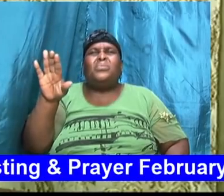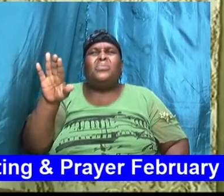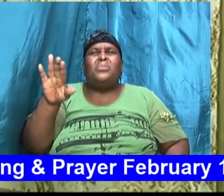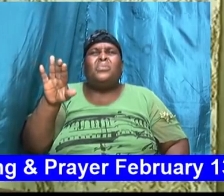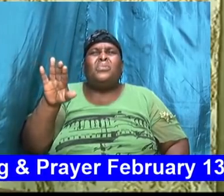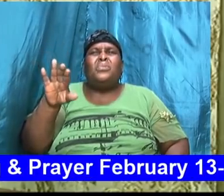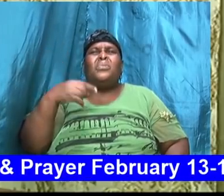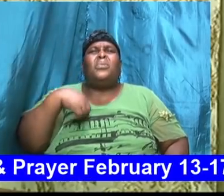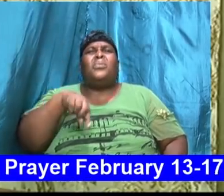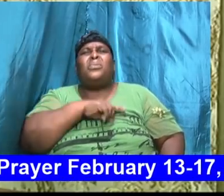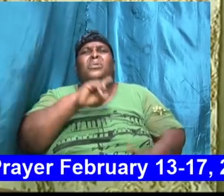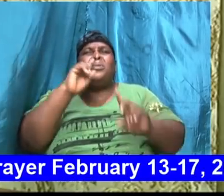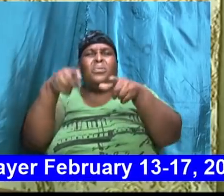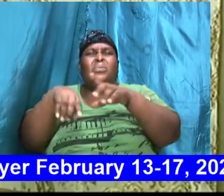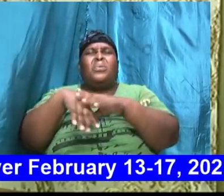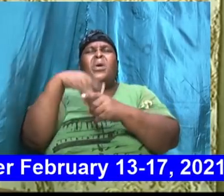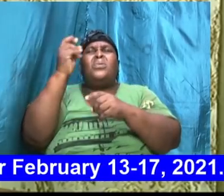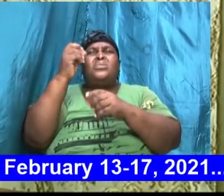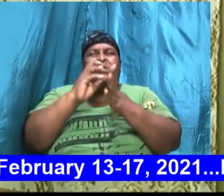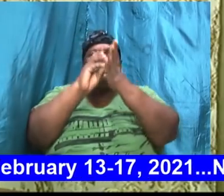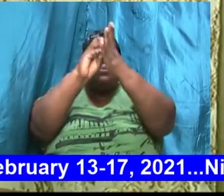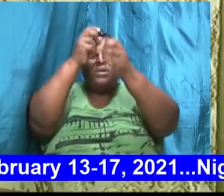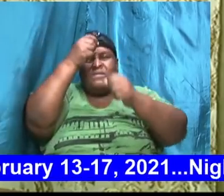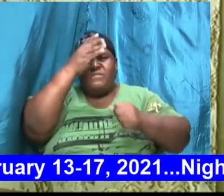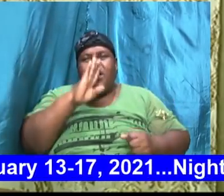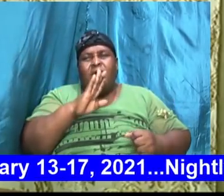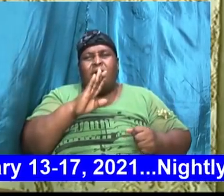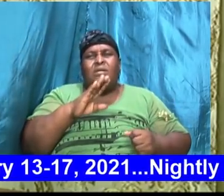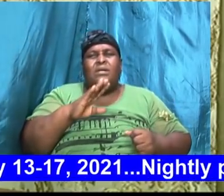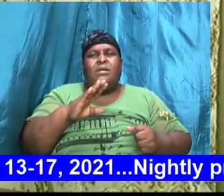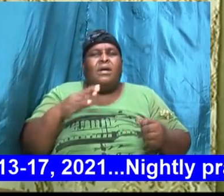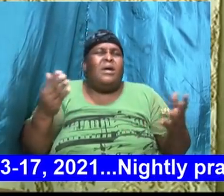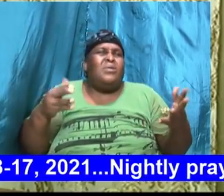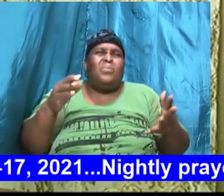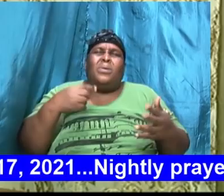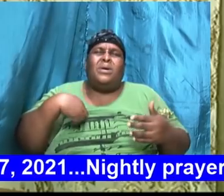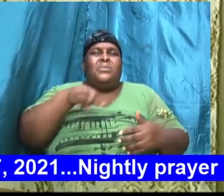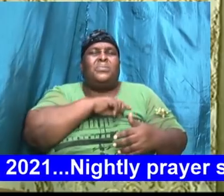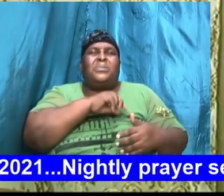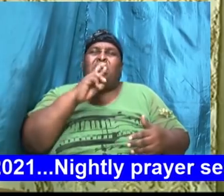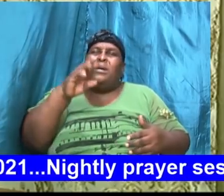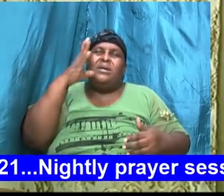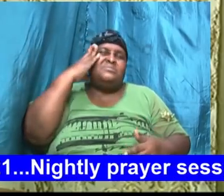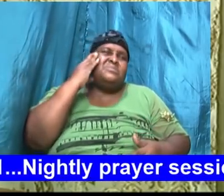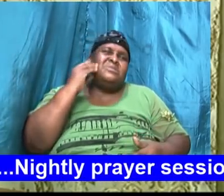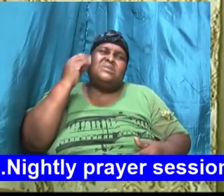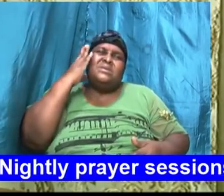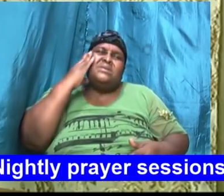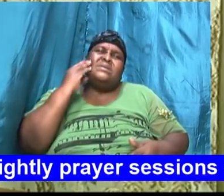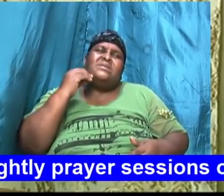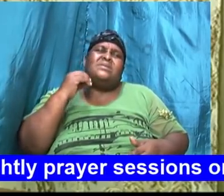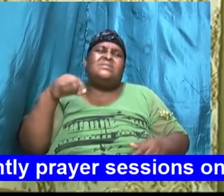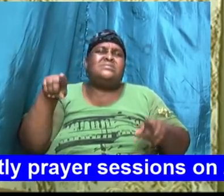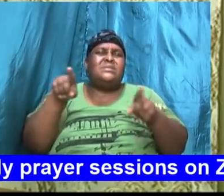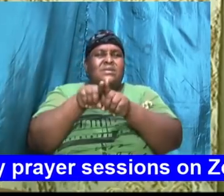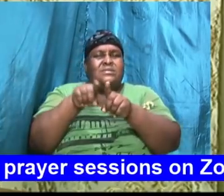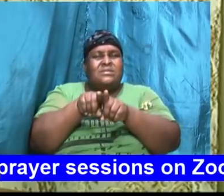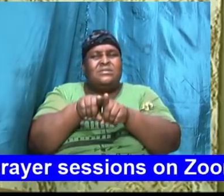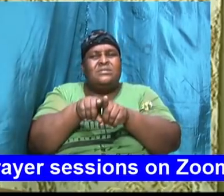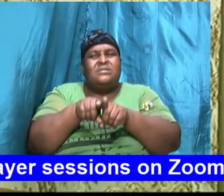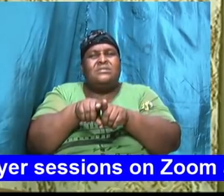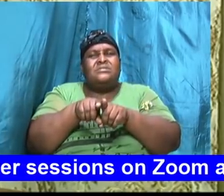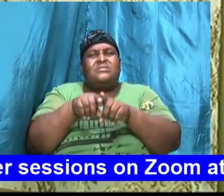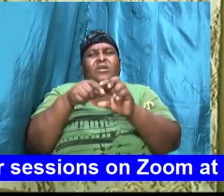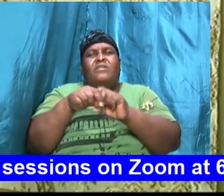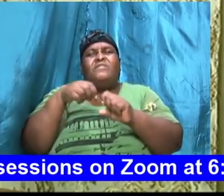out of the will of God and what we are experiencing is as a result of